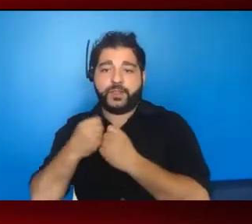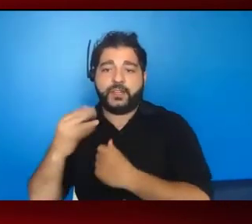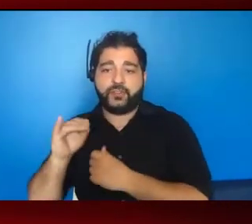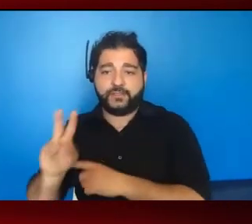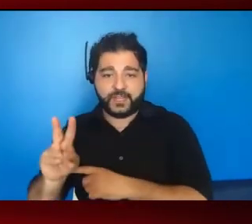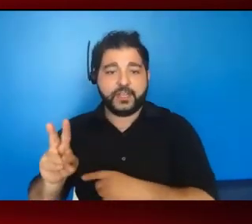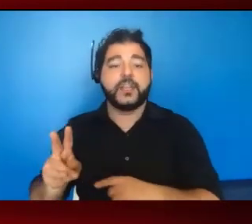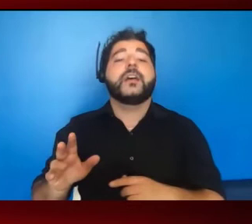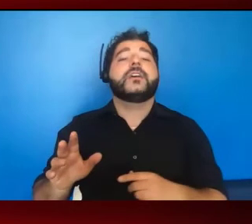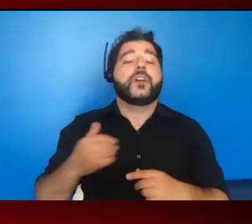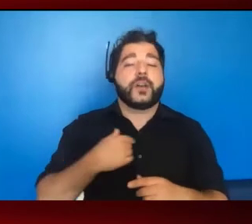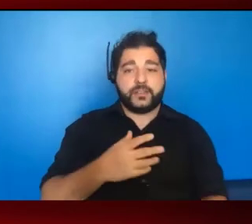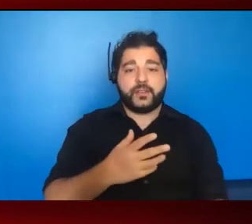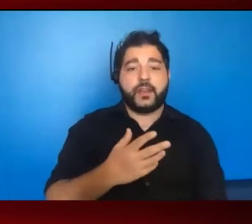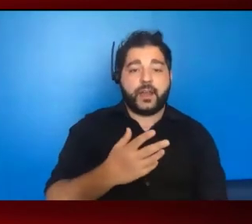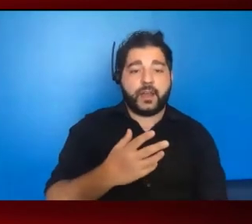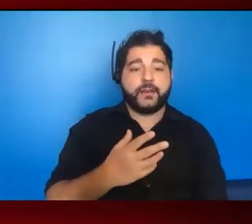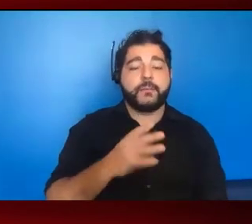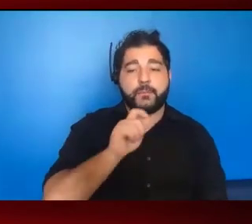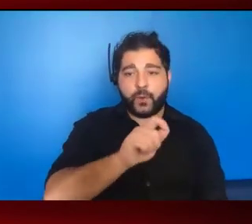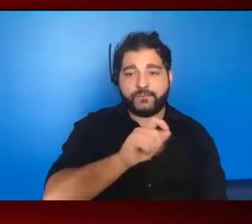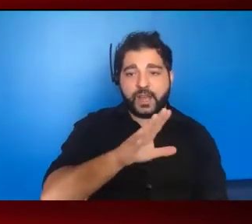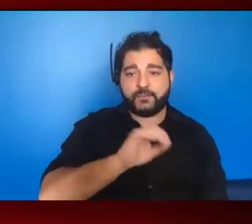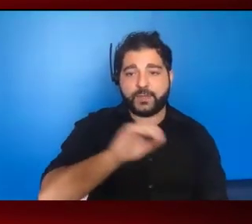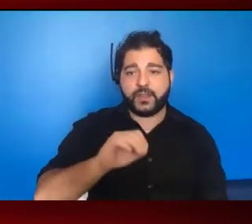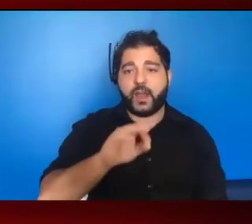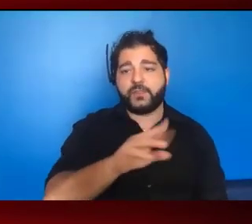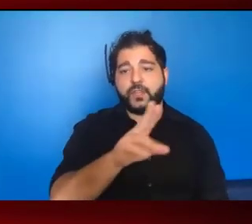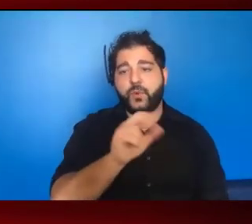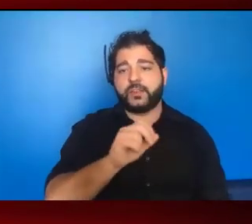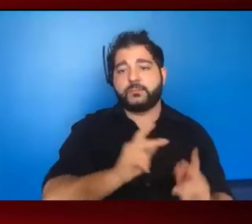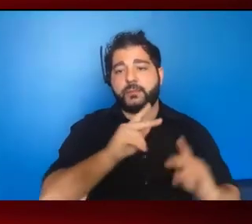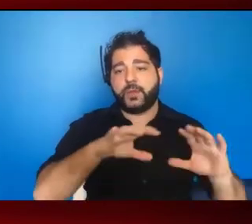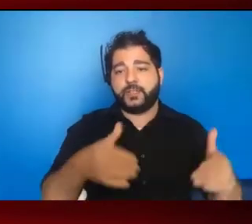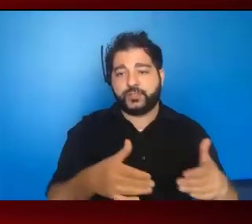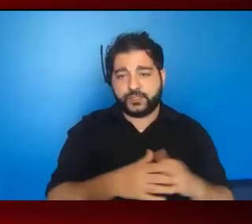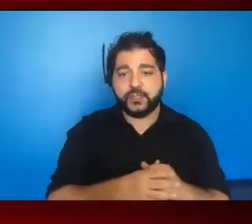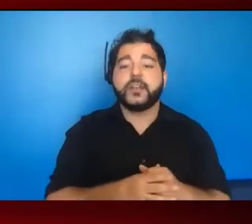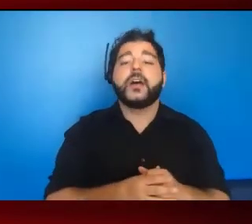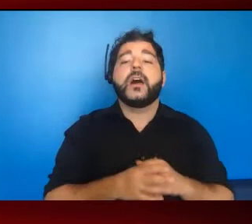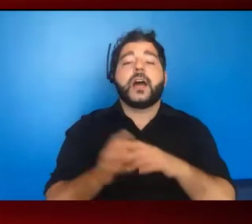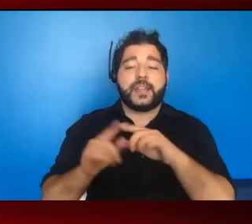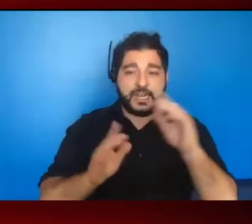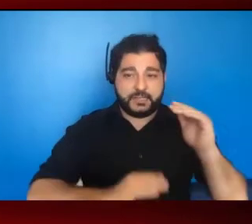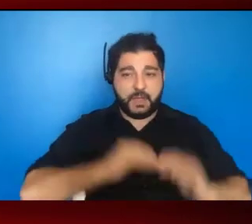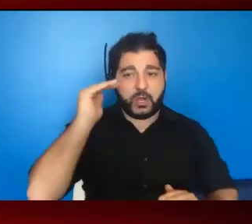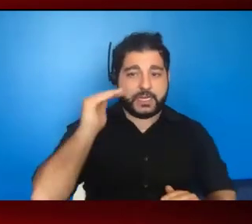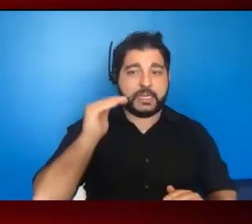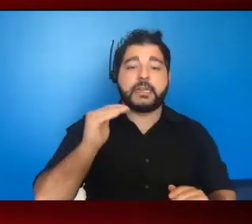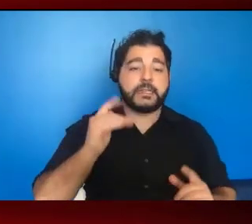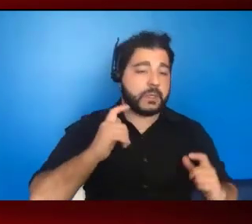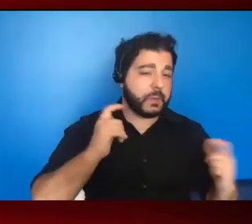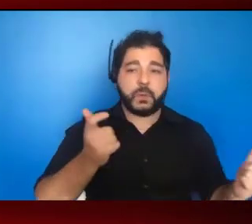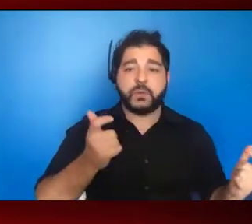.5% of the overall U.S. population. And also, the disparity is pretty extreme